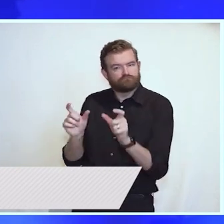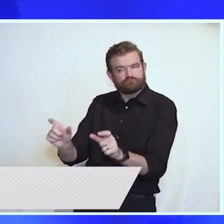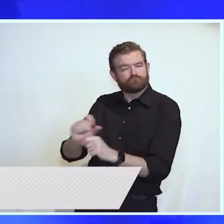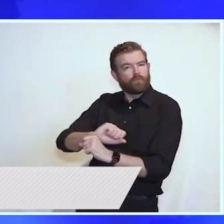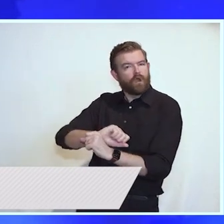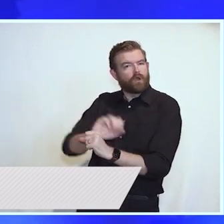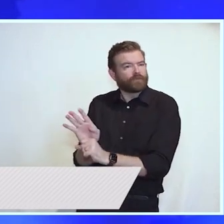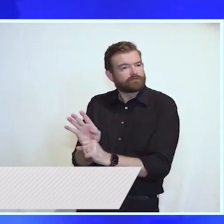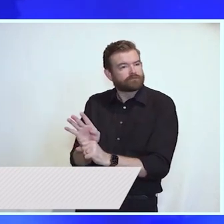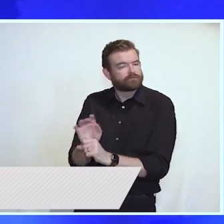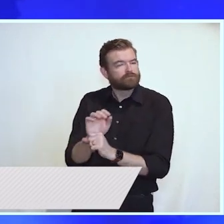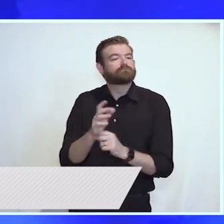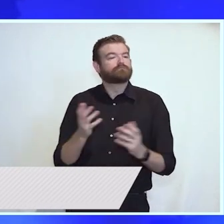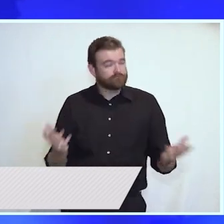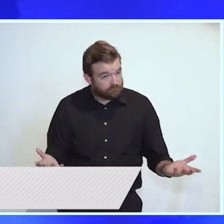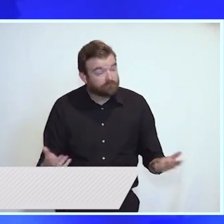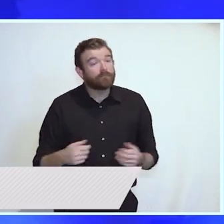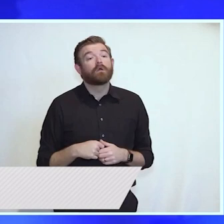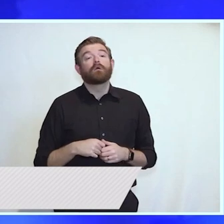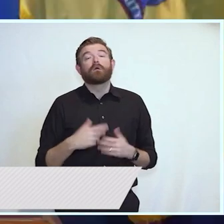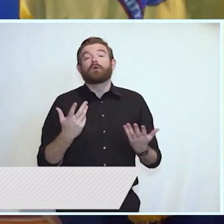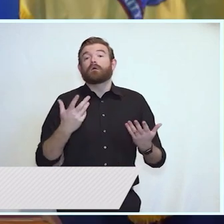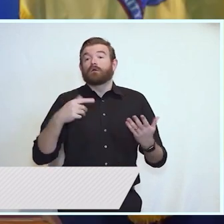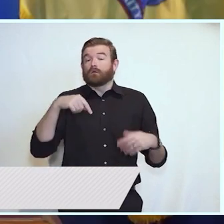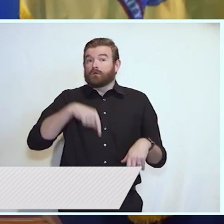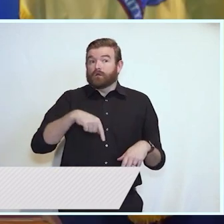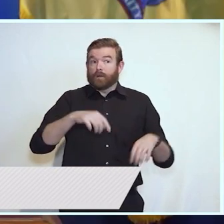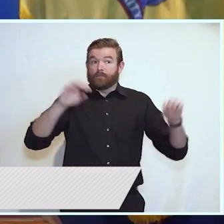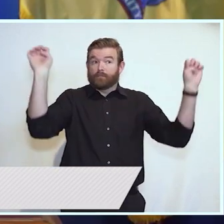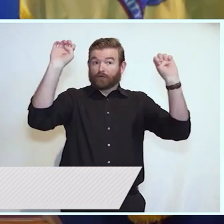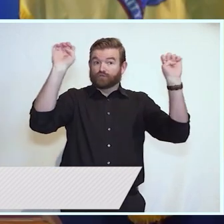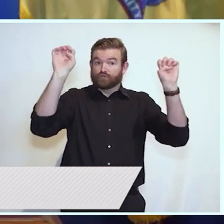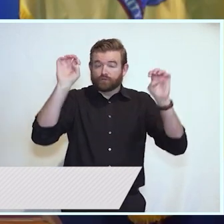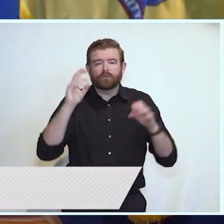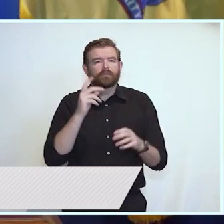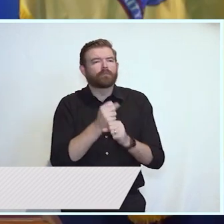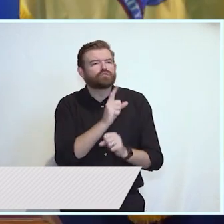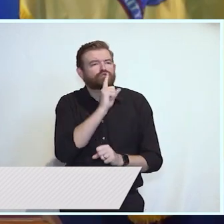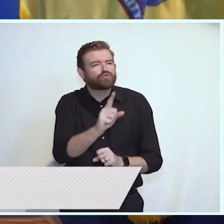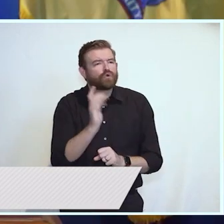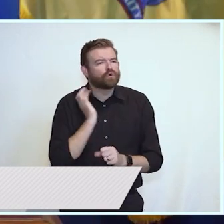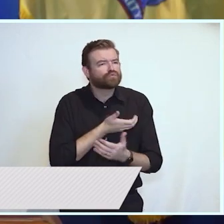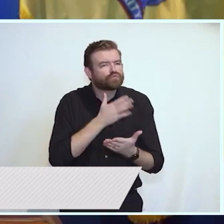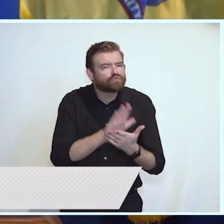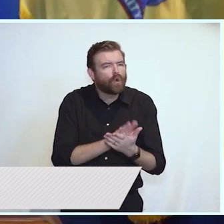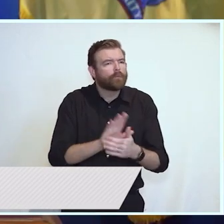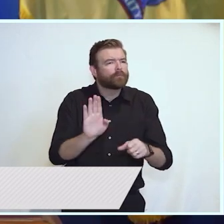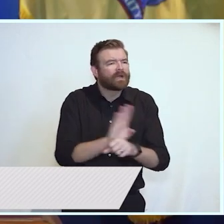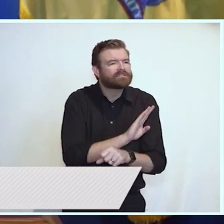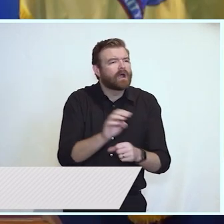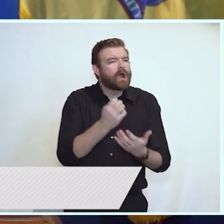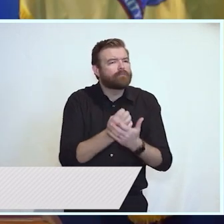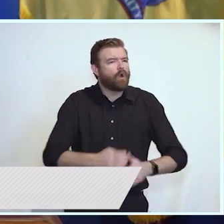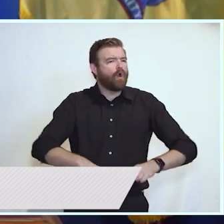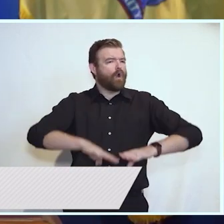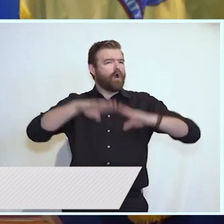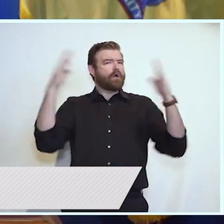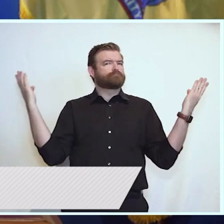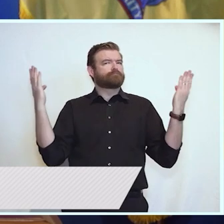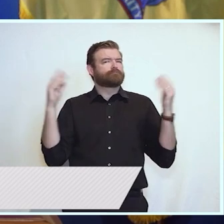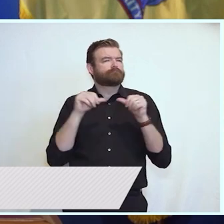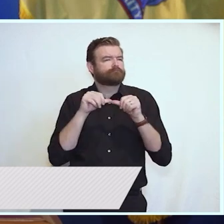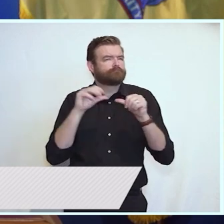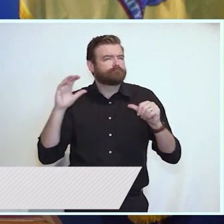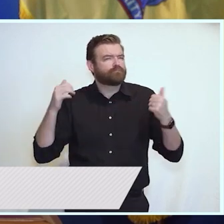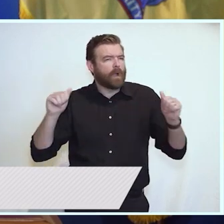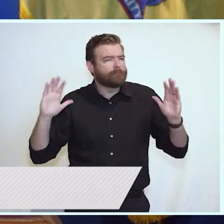keeps our schools, businesses, and economy open and allows us to get back to a real and lasting sense of normal. A